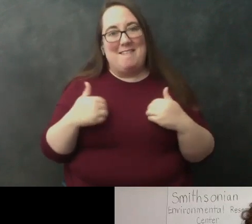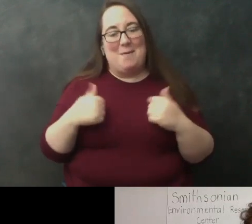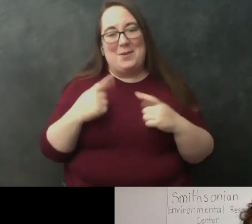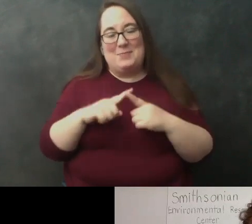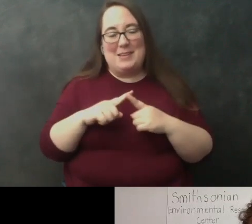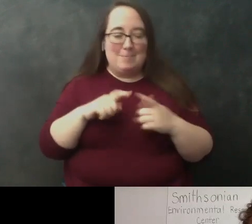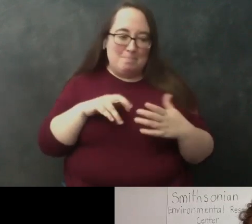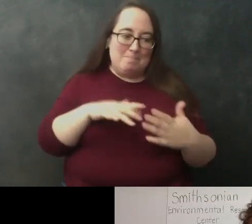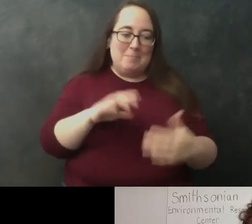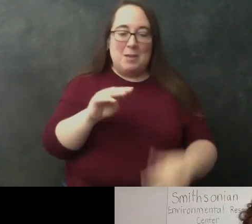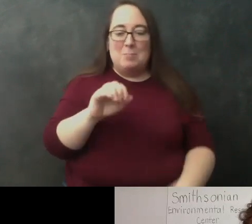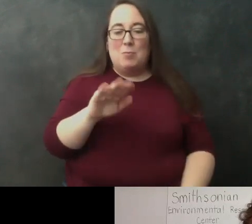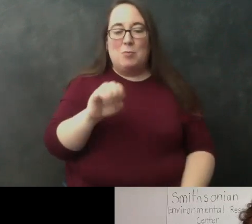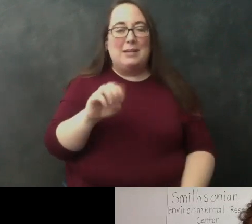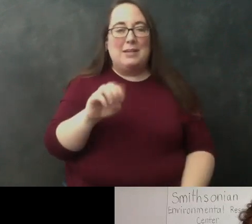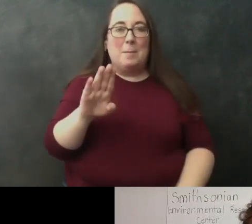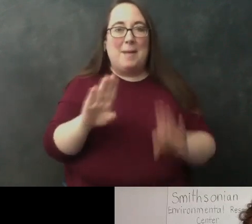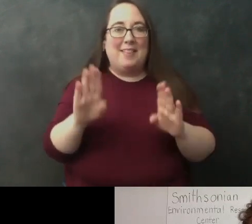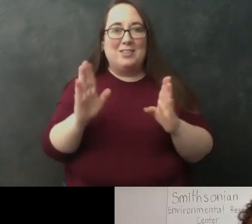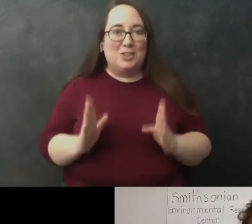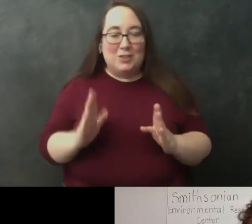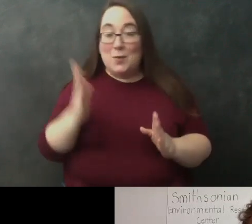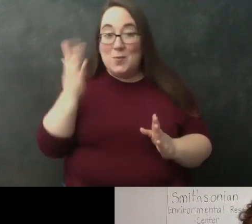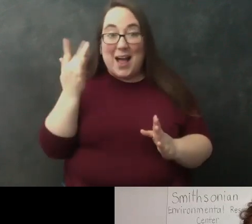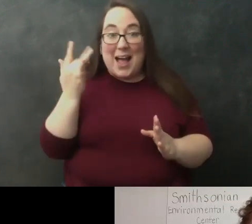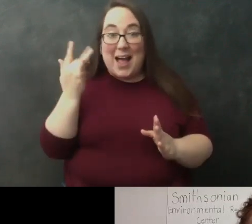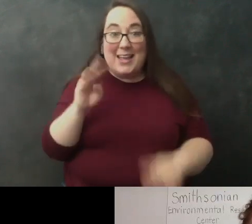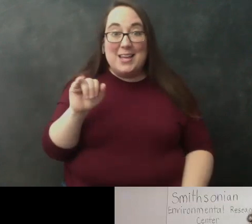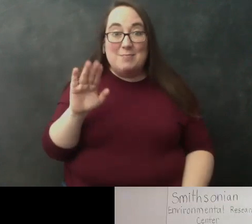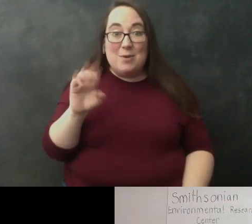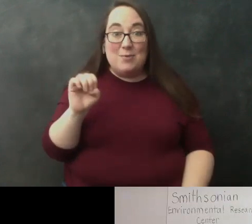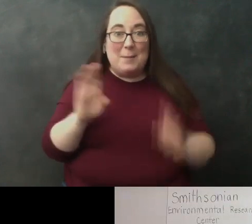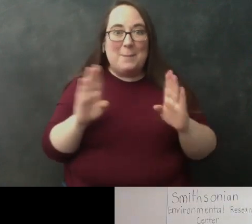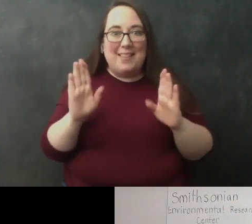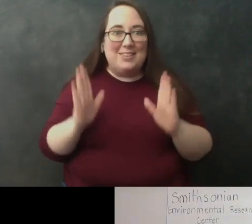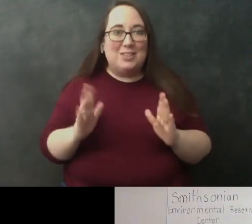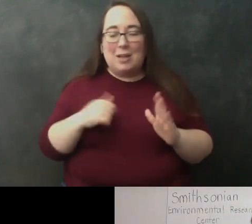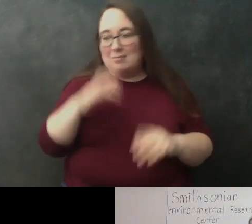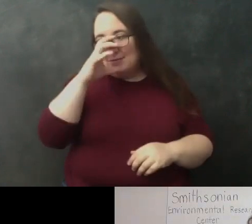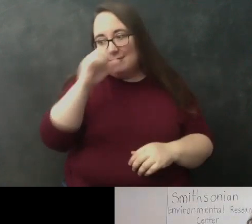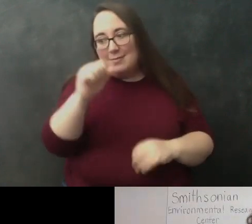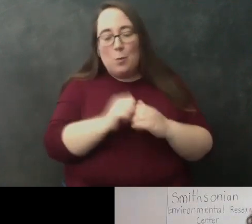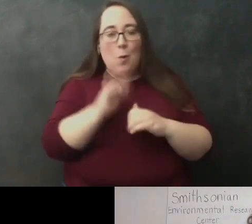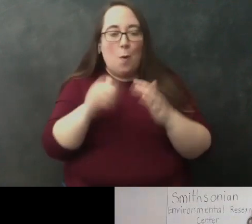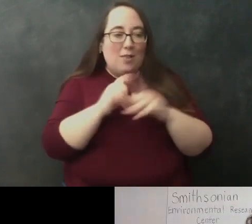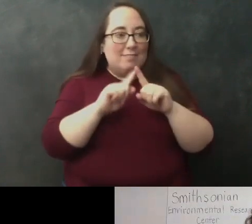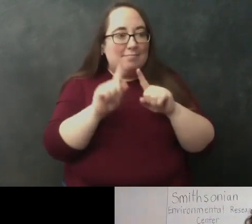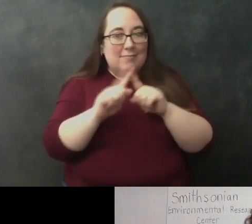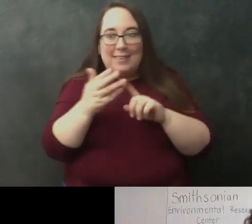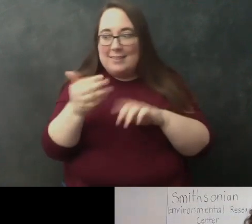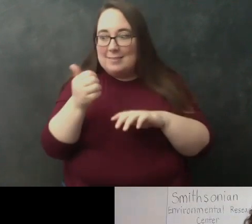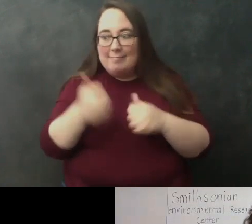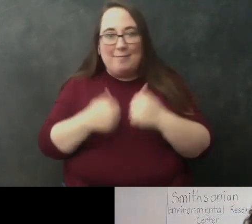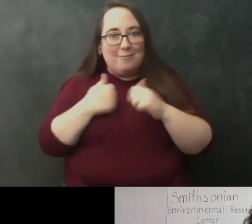biologist and one of the reasons i wanted to be a marine biologist was because i was fascinated by all these creatures that live underwater